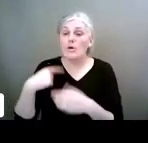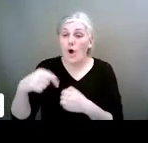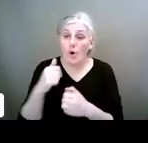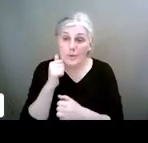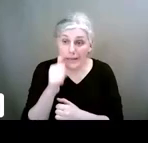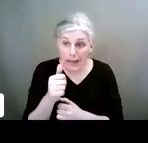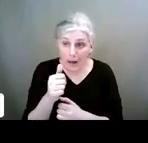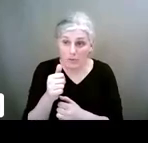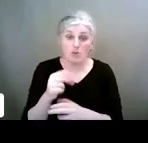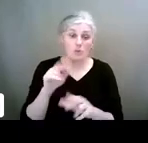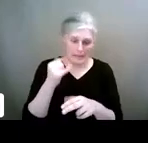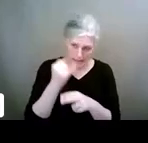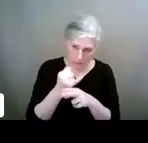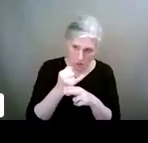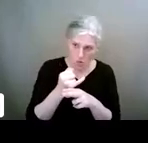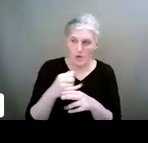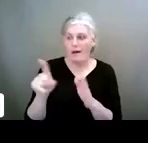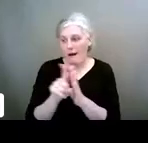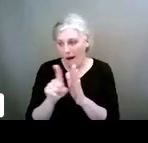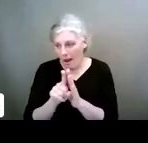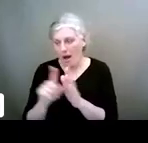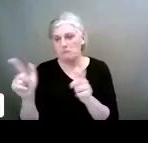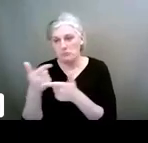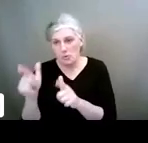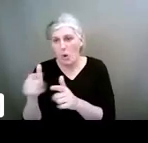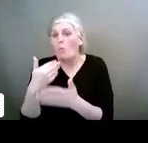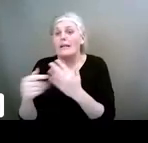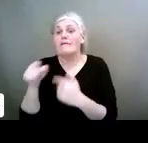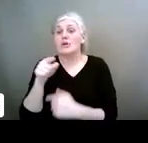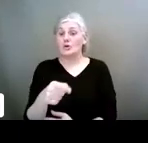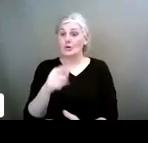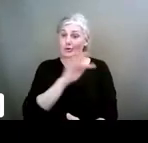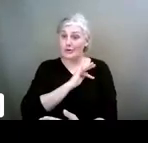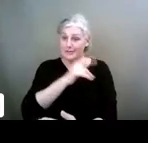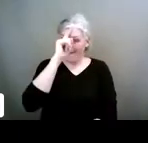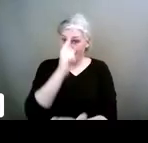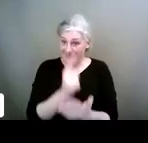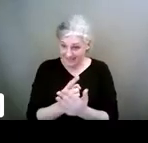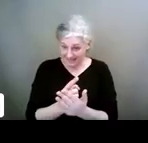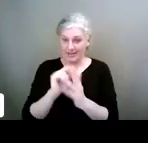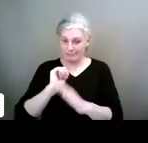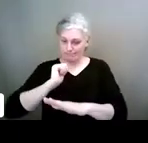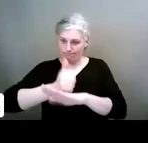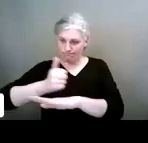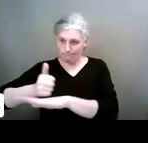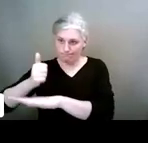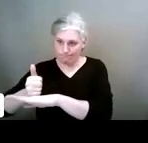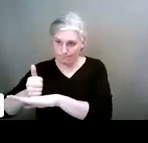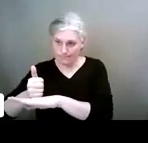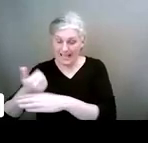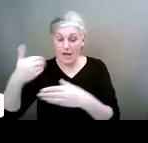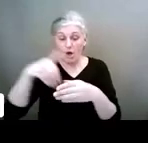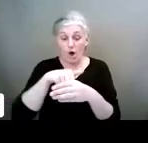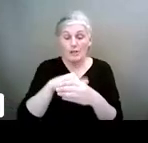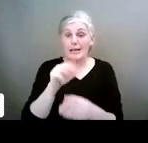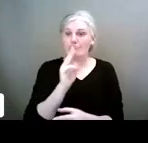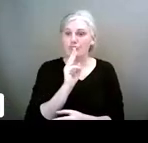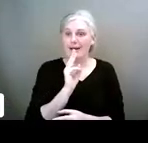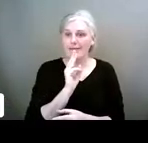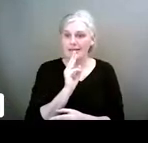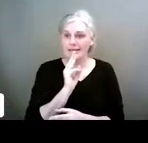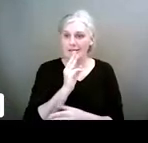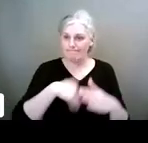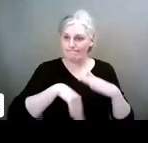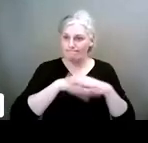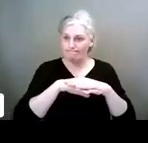school stuff, alarms, music, whatever. Whatever you decide together. Content and privacy restrictions. That's an important one too. So